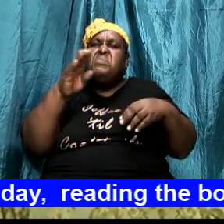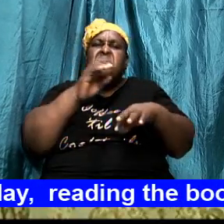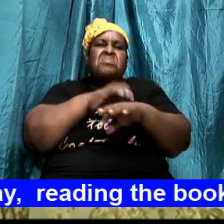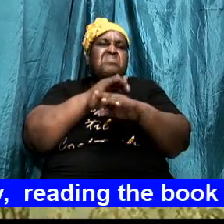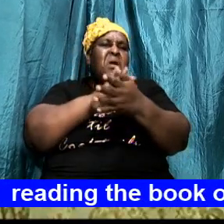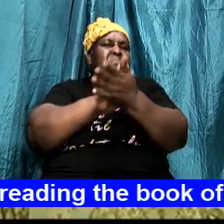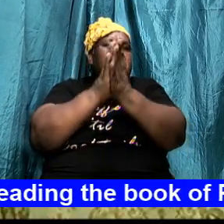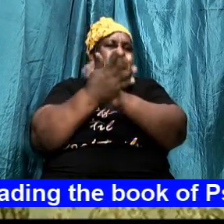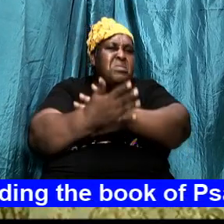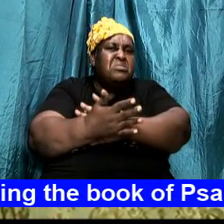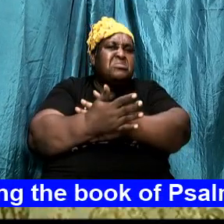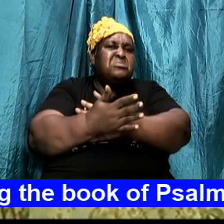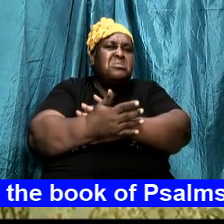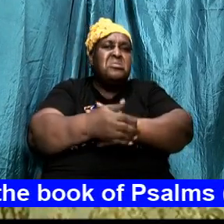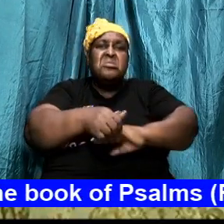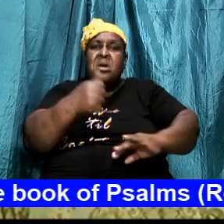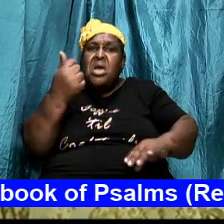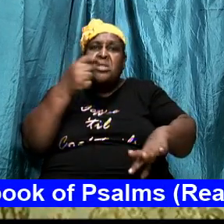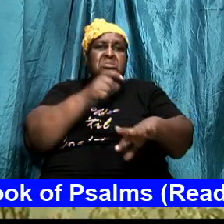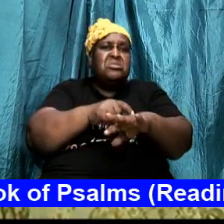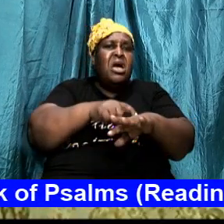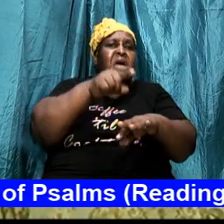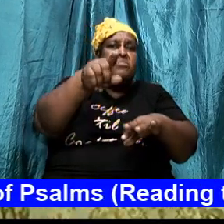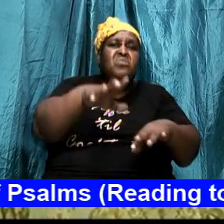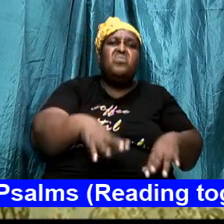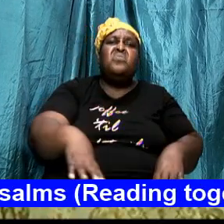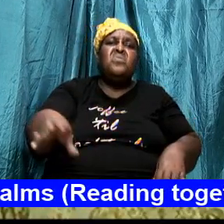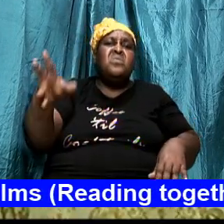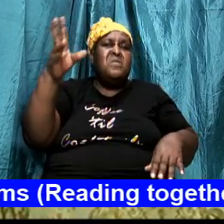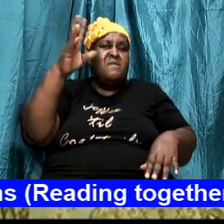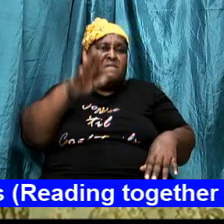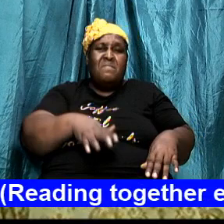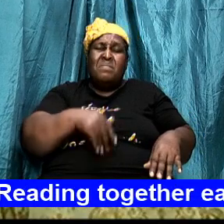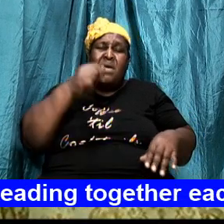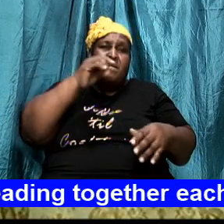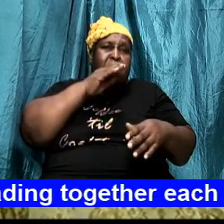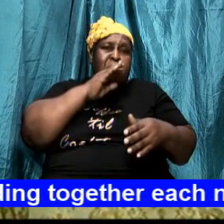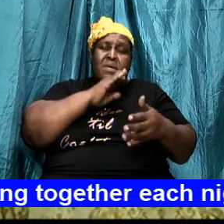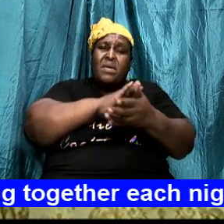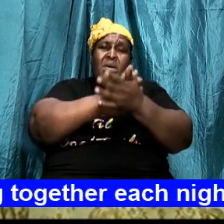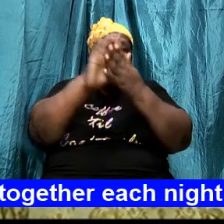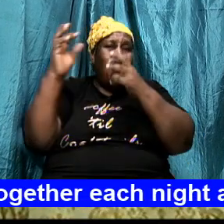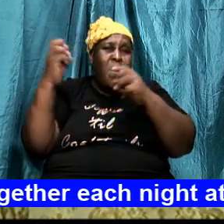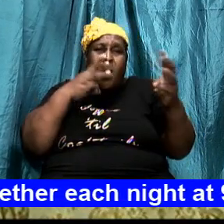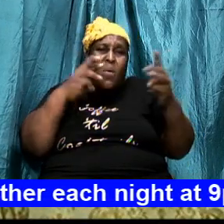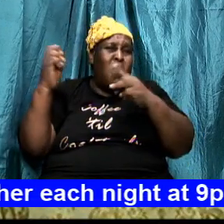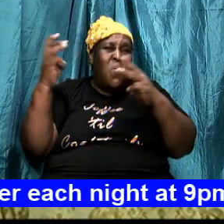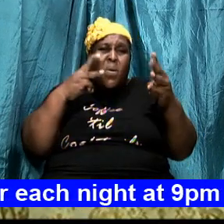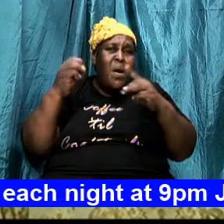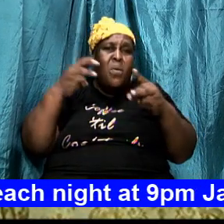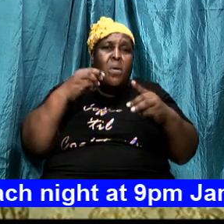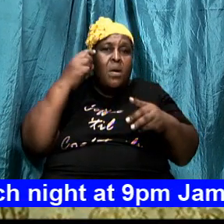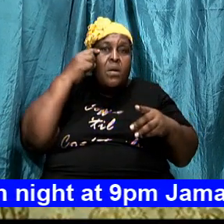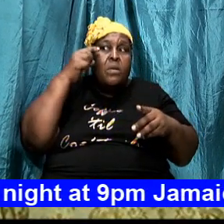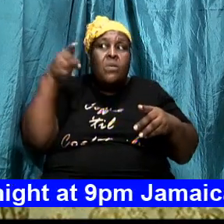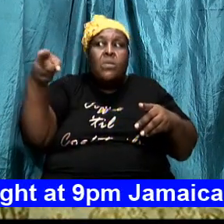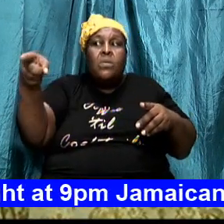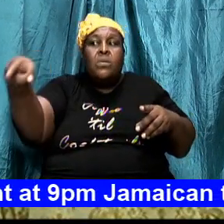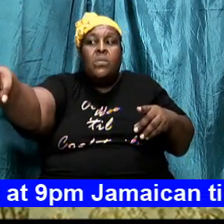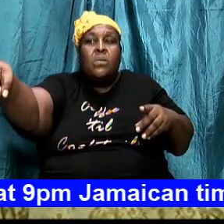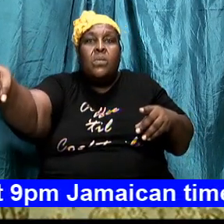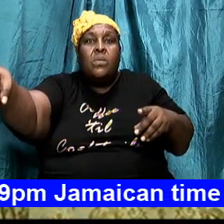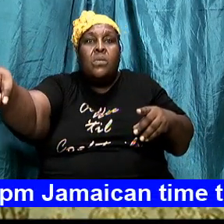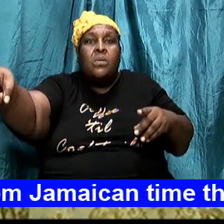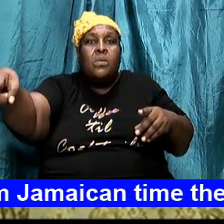war and war and animosity and chaos in your house you have to take check there is the enemy that